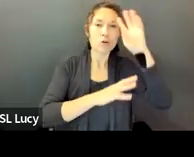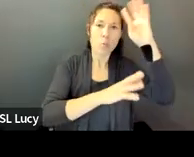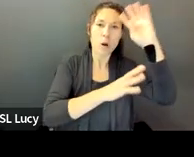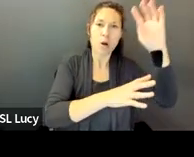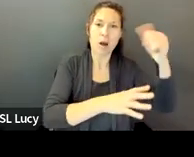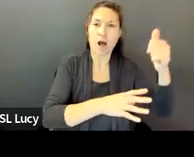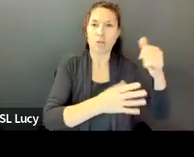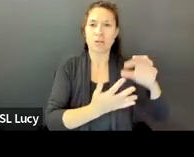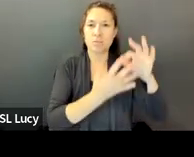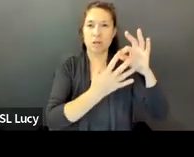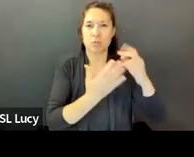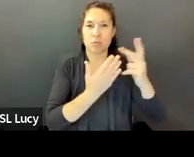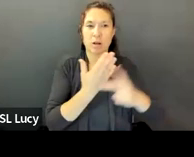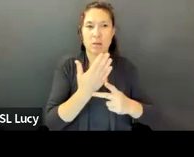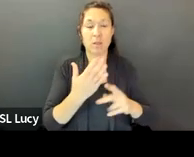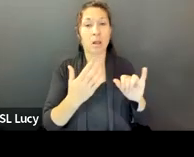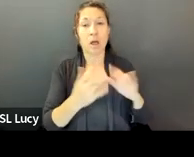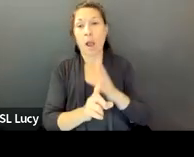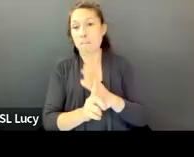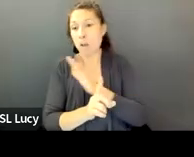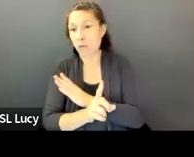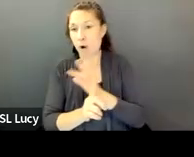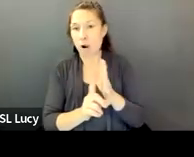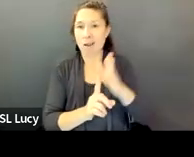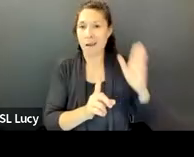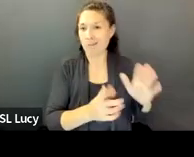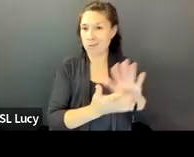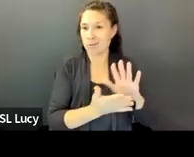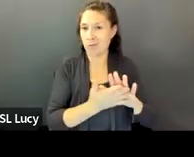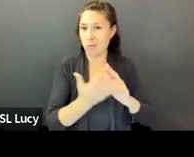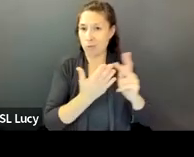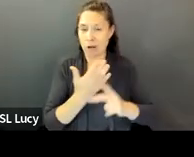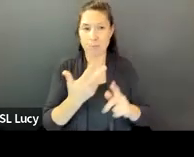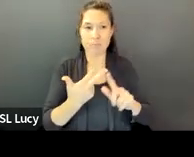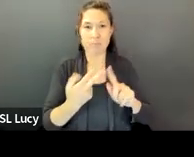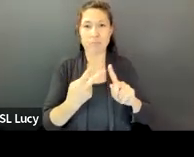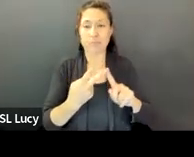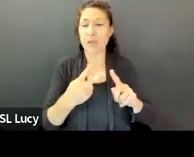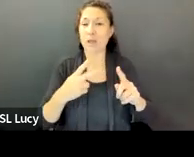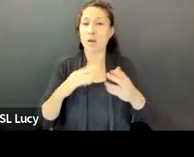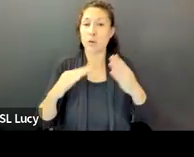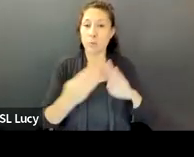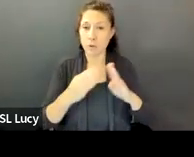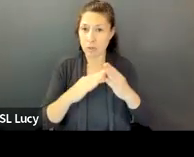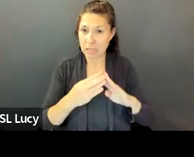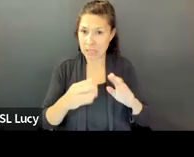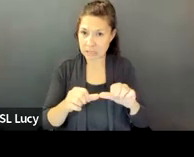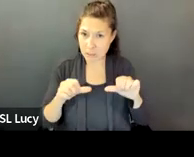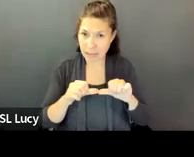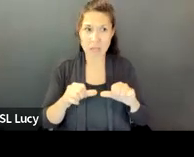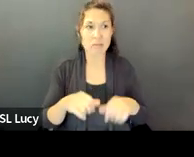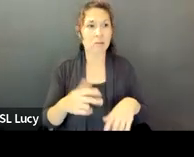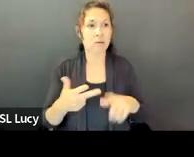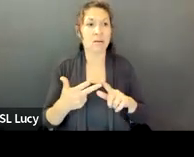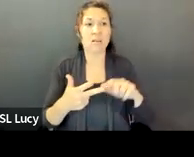before and after school programming, community gathering spaces, and other types of spaces depending on what the